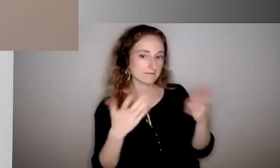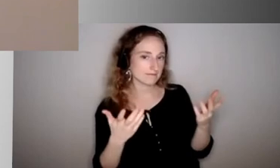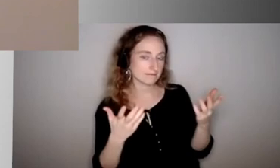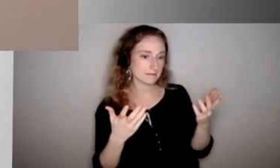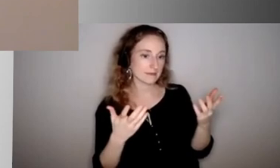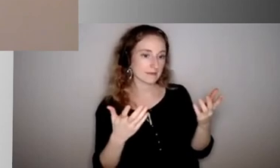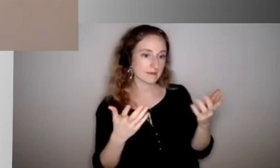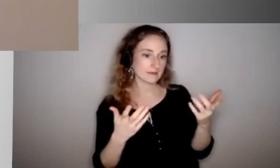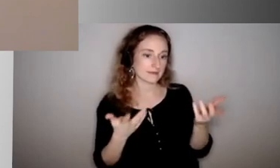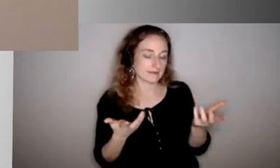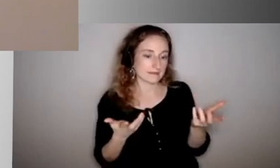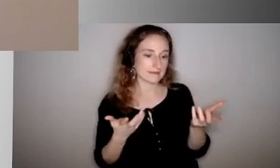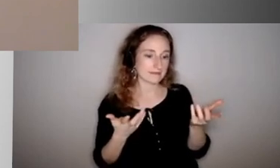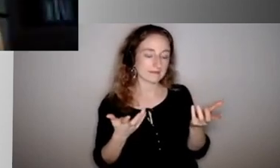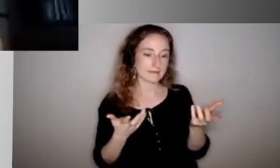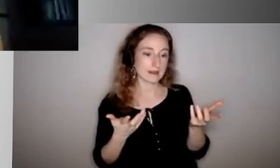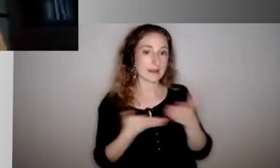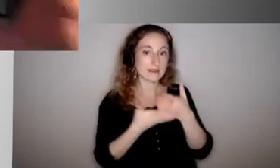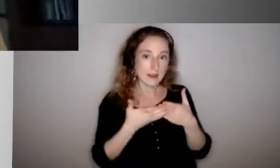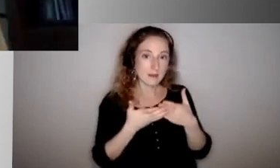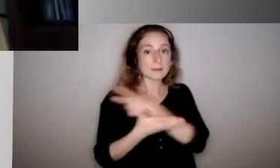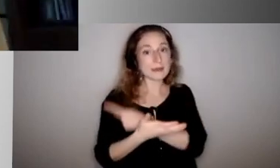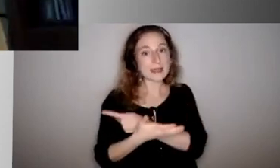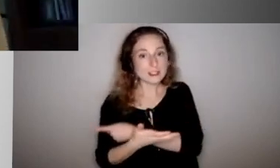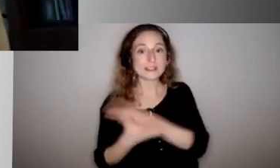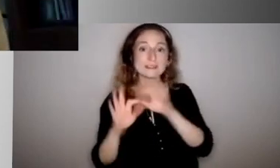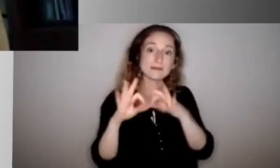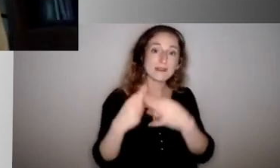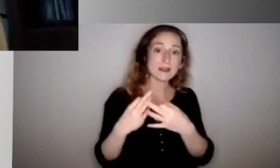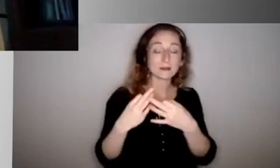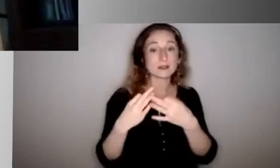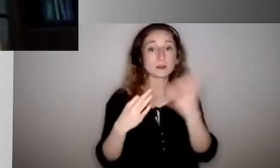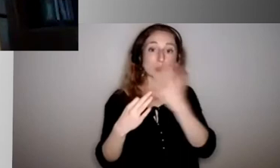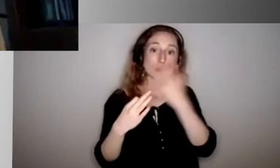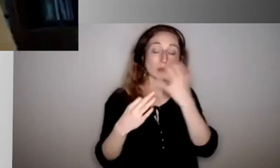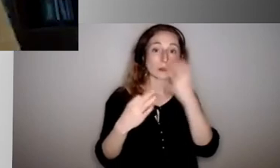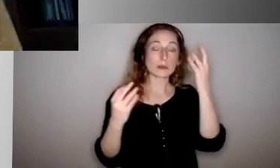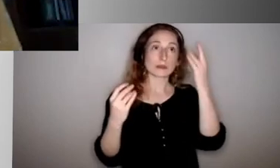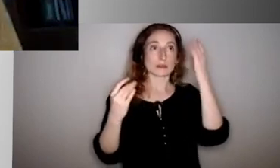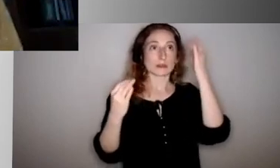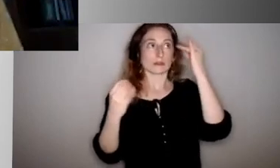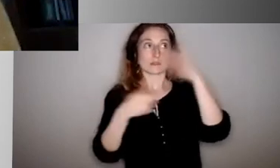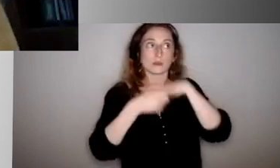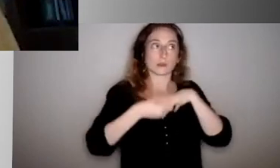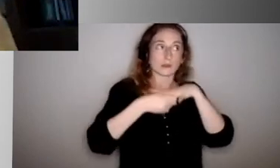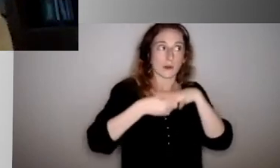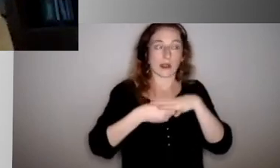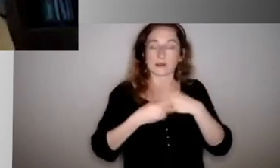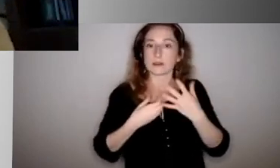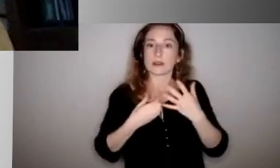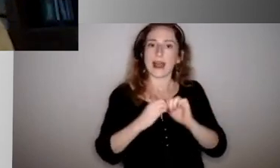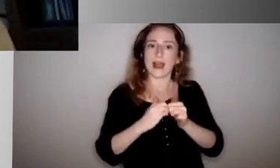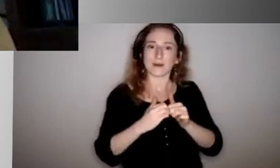some of the patients, students that you work with, you know, have a lot on their minds in terms of their condition and what they're dealing with. How do you kind of help